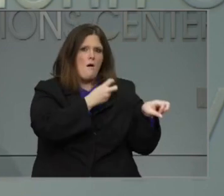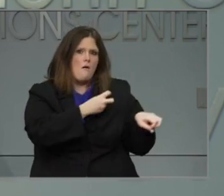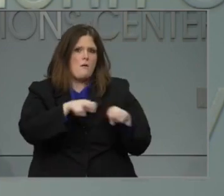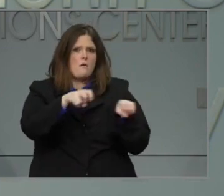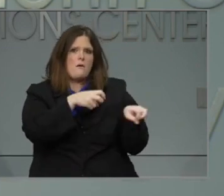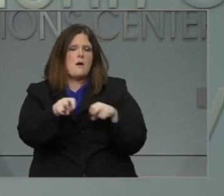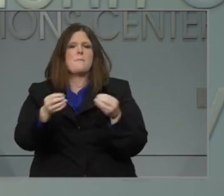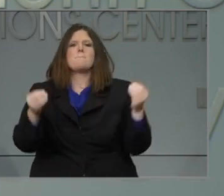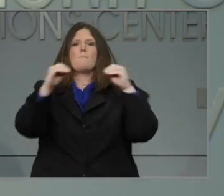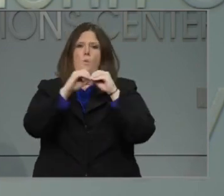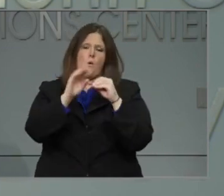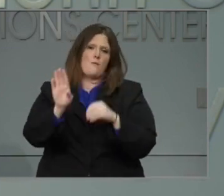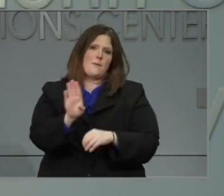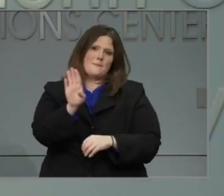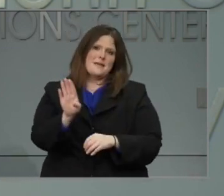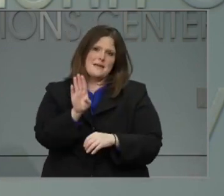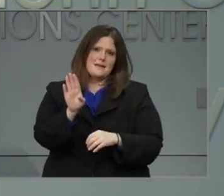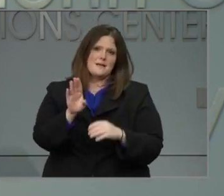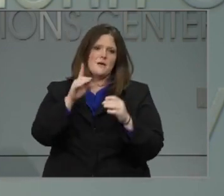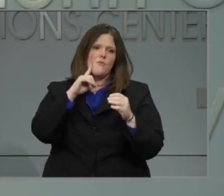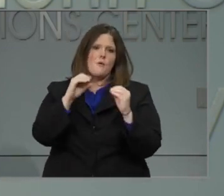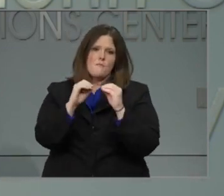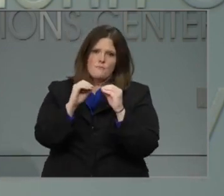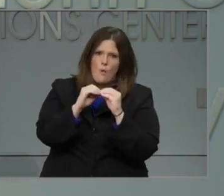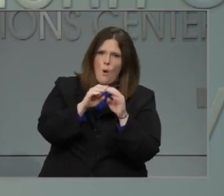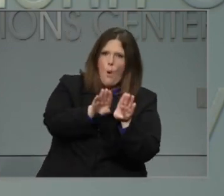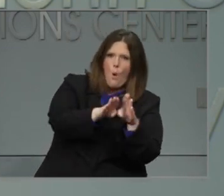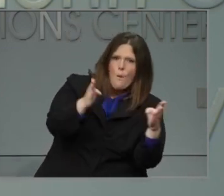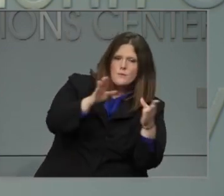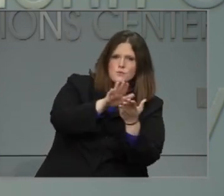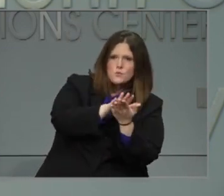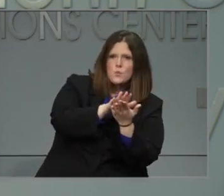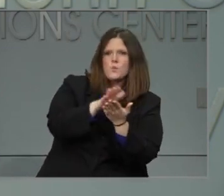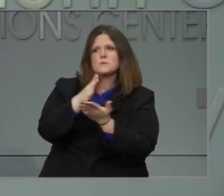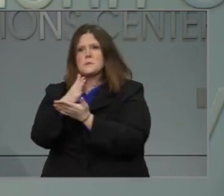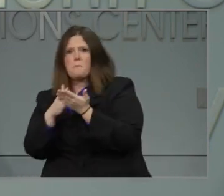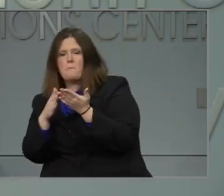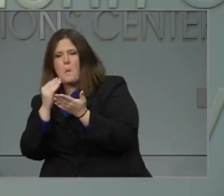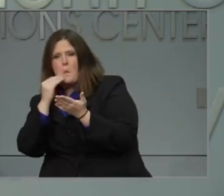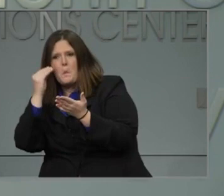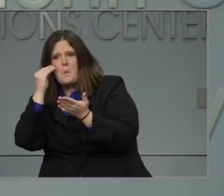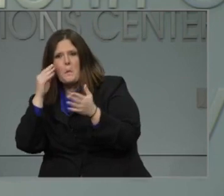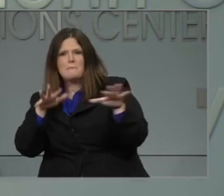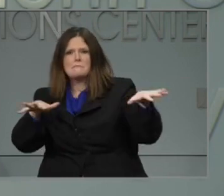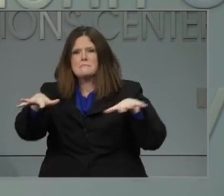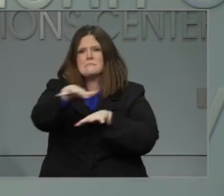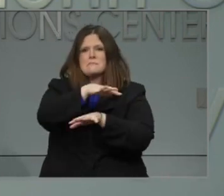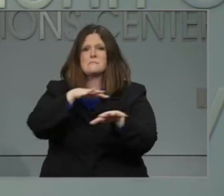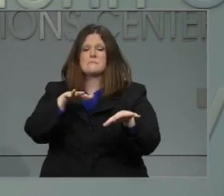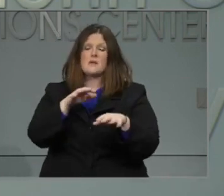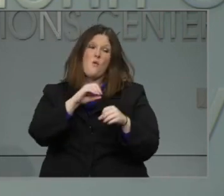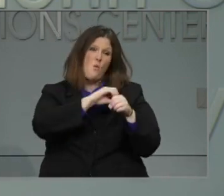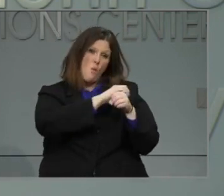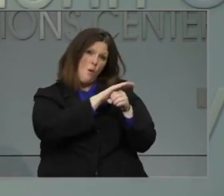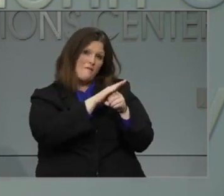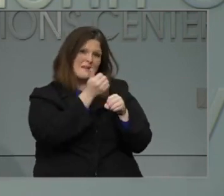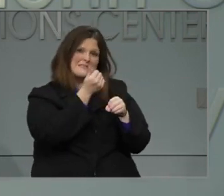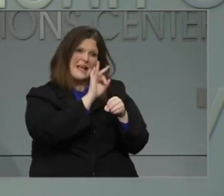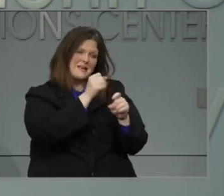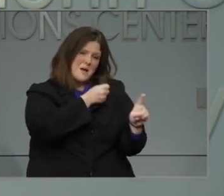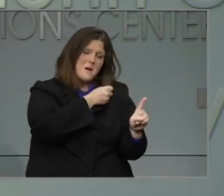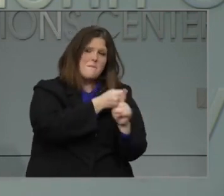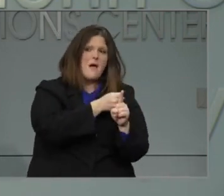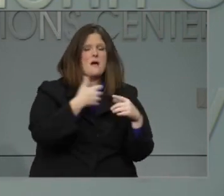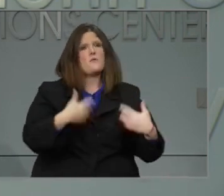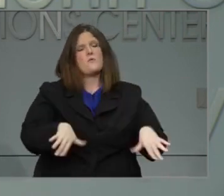more will join them. Of all the disruptions COVID-19 has created, education is the most